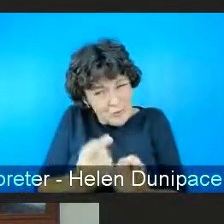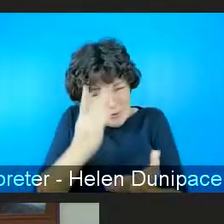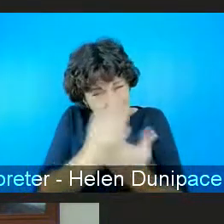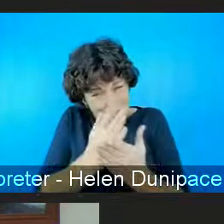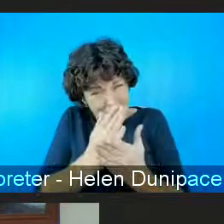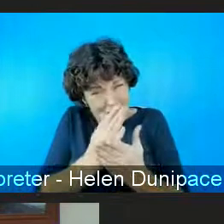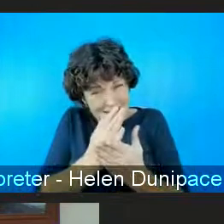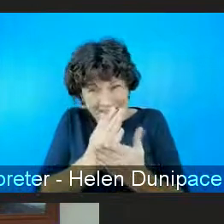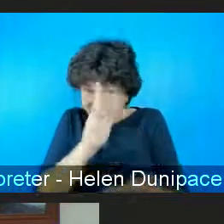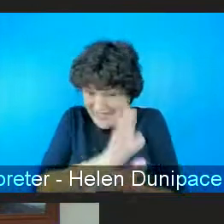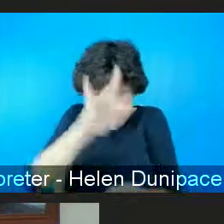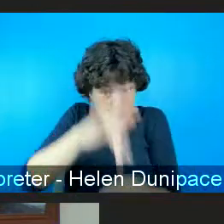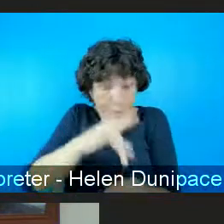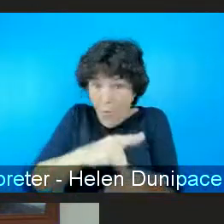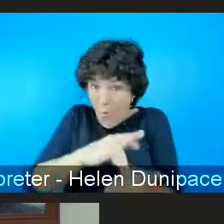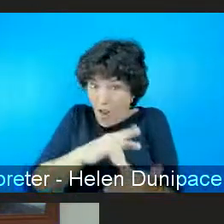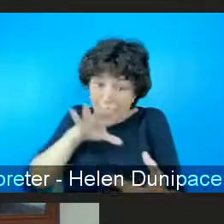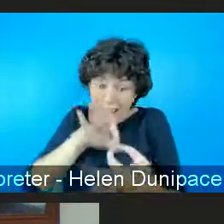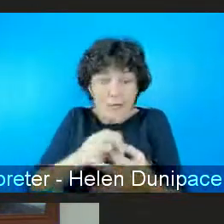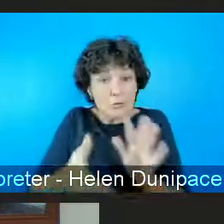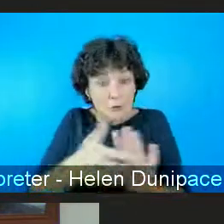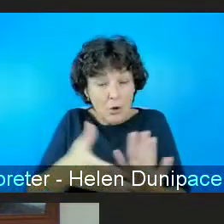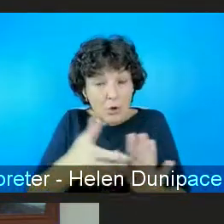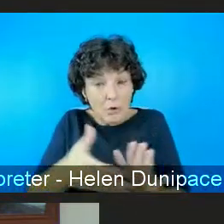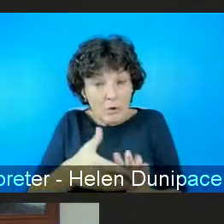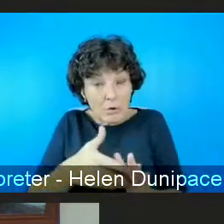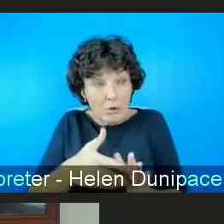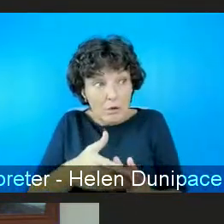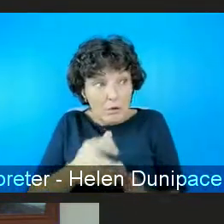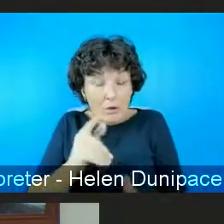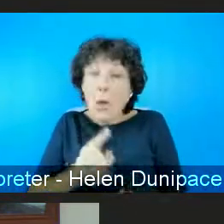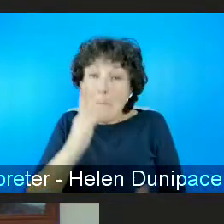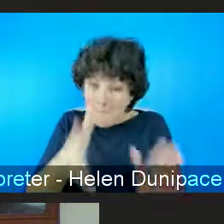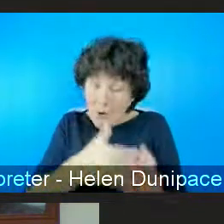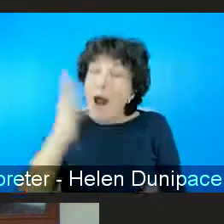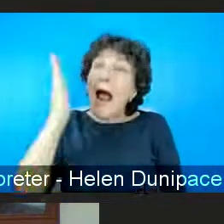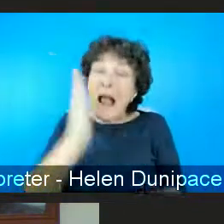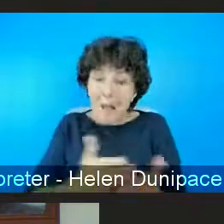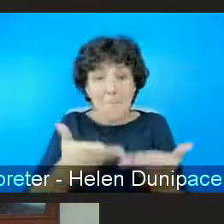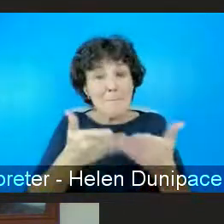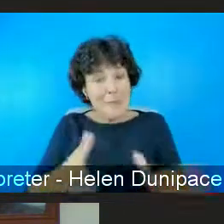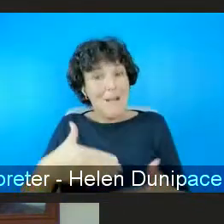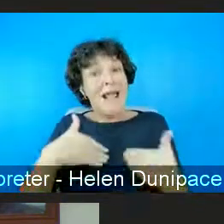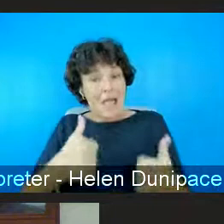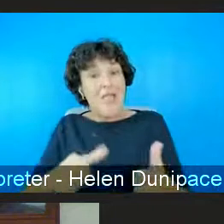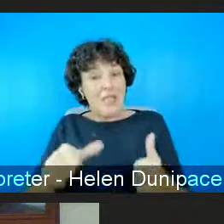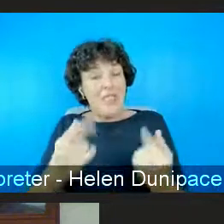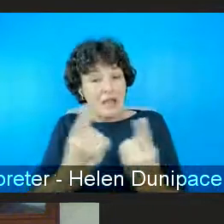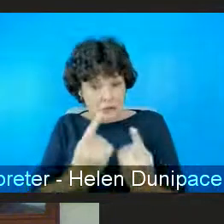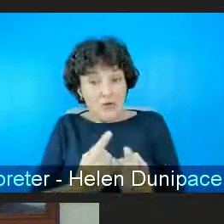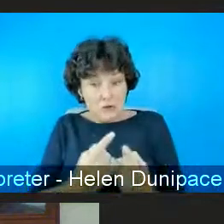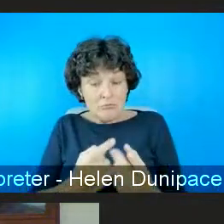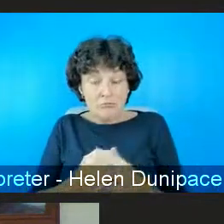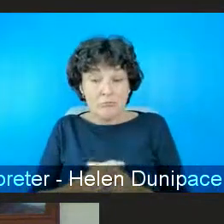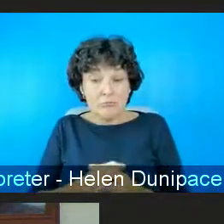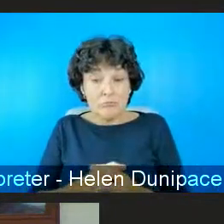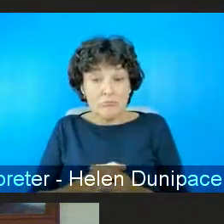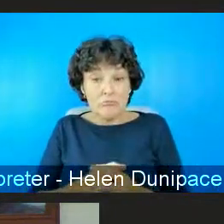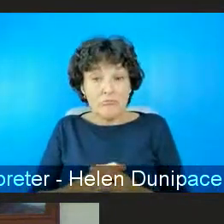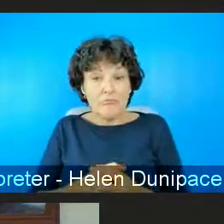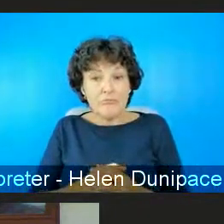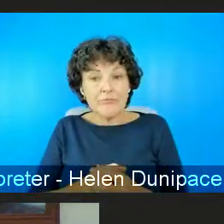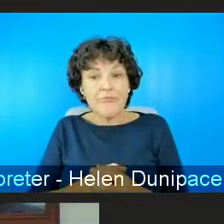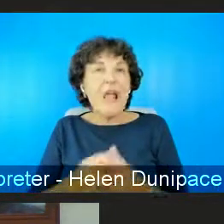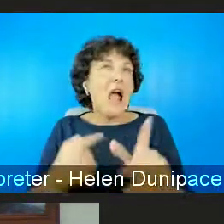really core to the porn question because the porn is a public health problem um and i think it's become it's been put in the